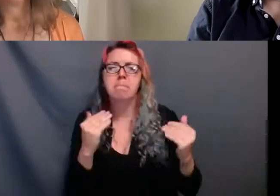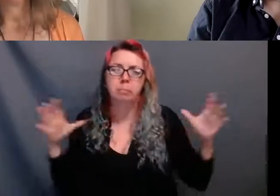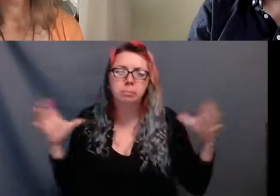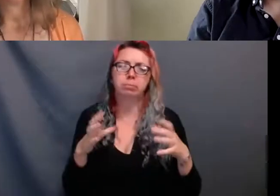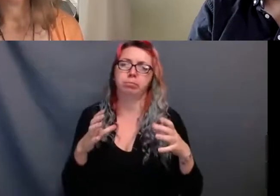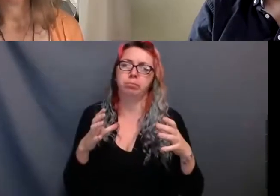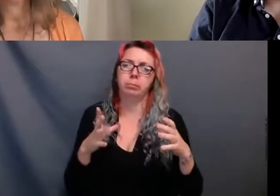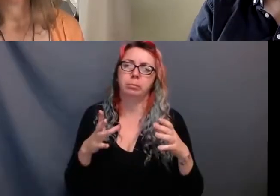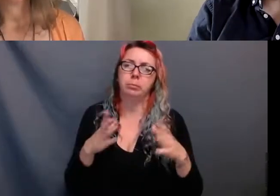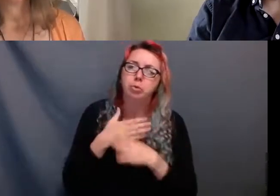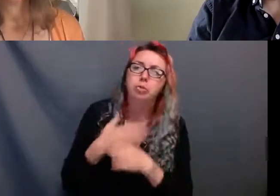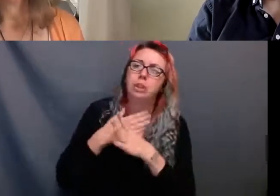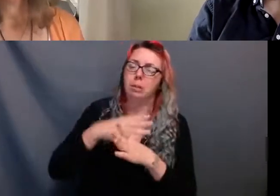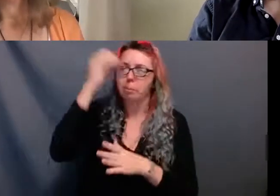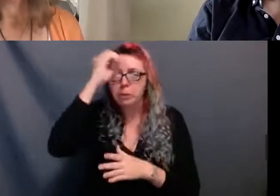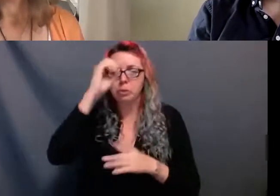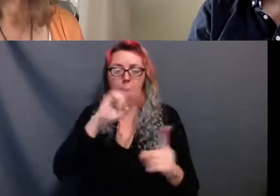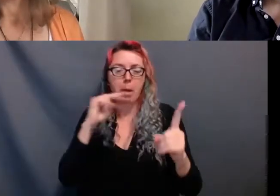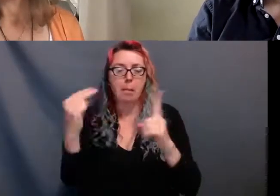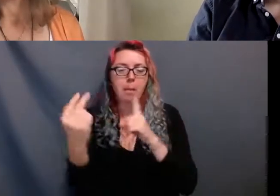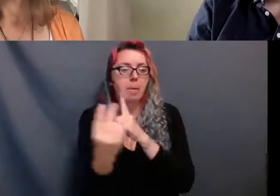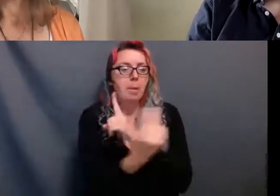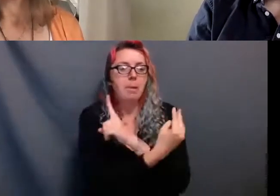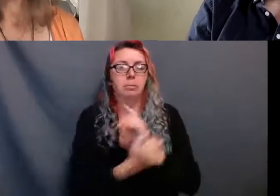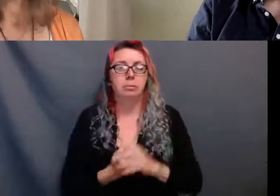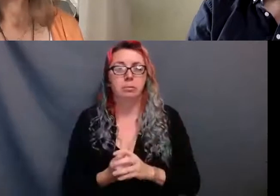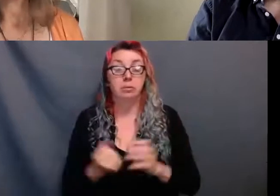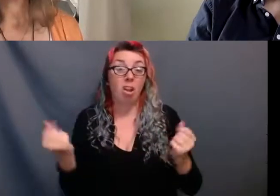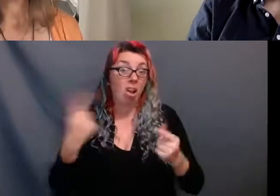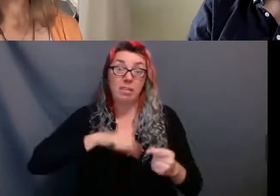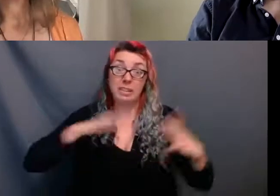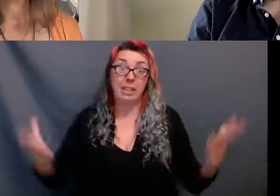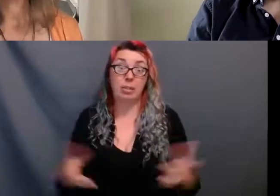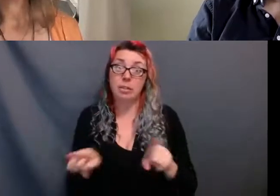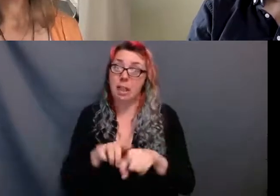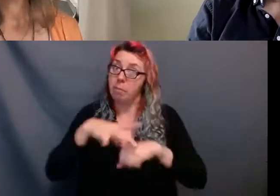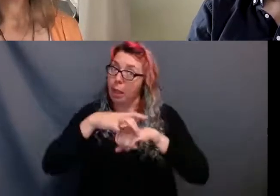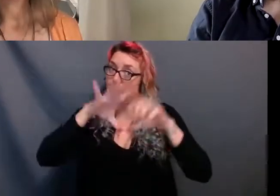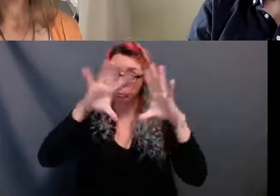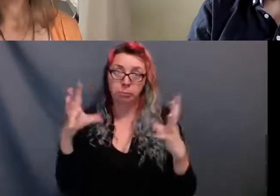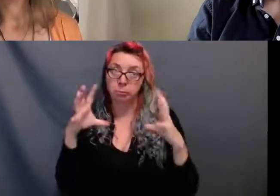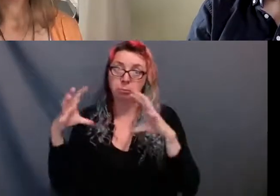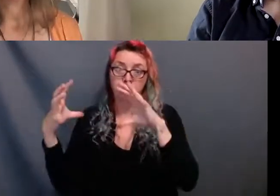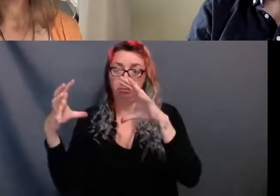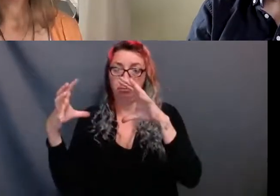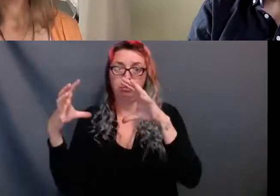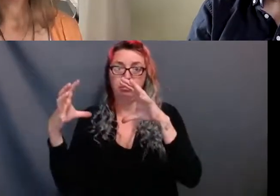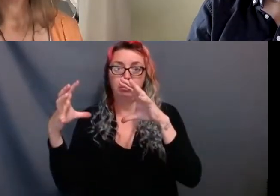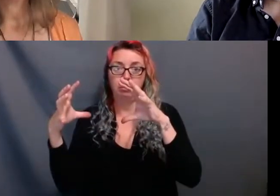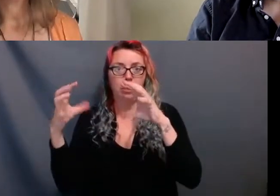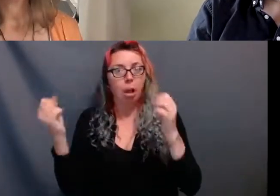thinking empathic beings traveling together around the sun. In concentric, galactic, universal circles.